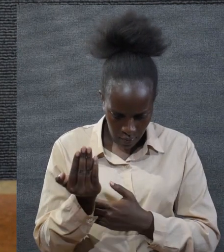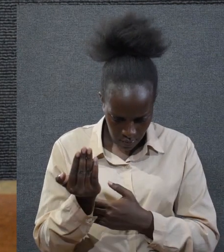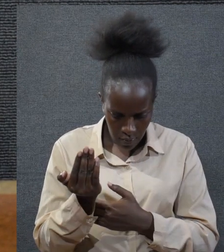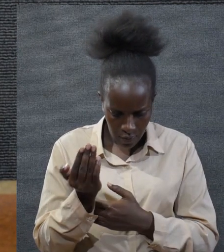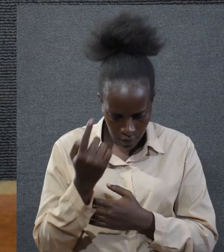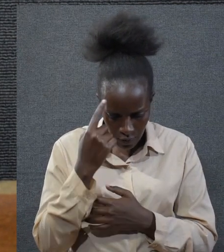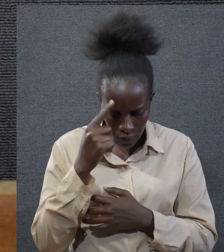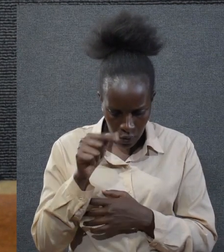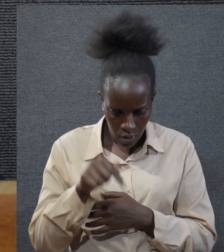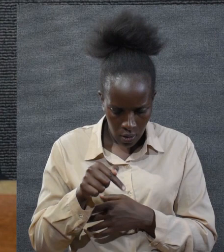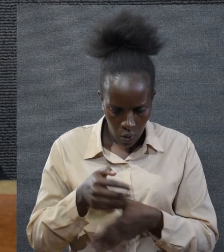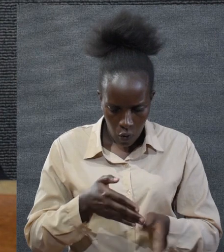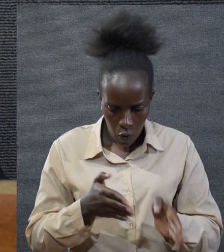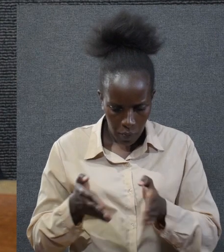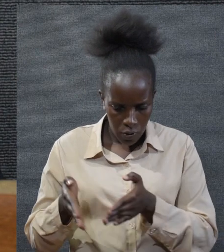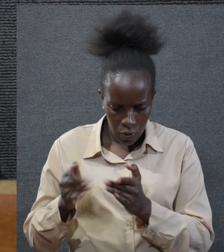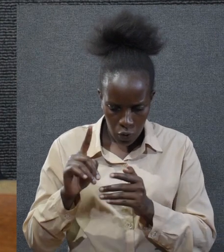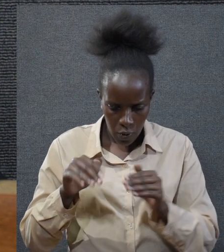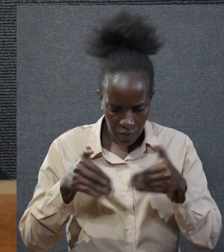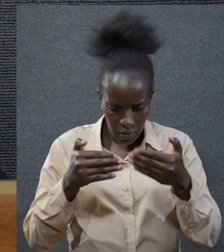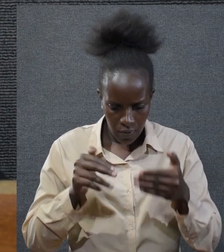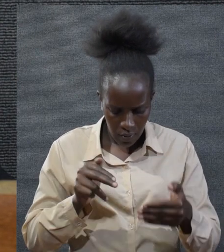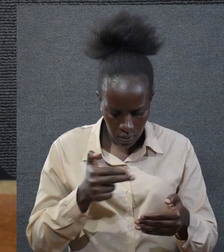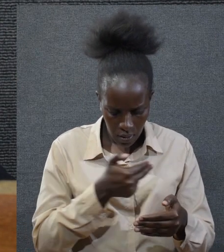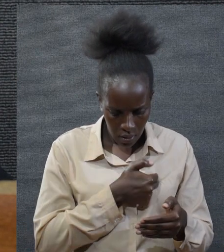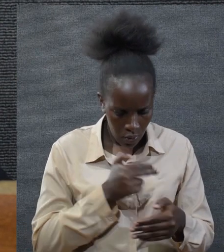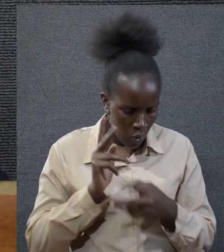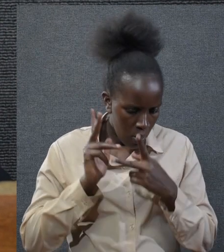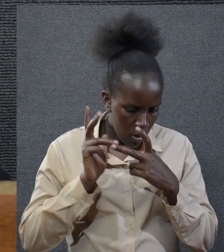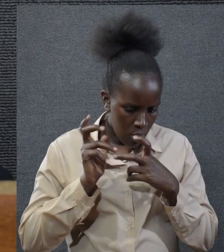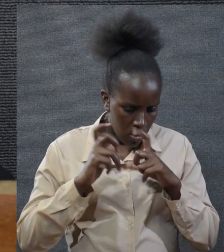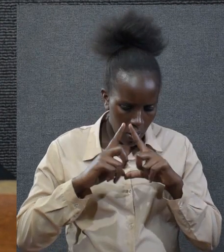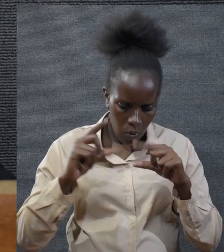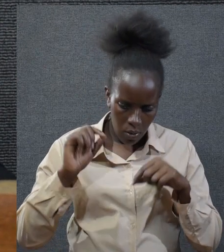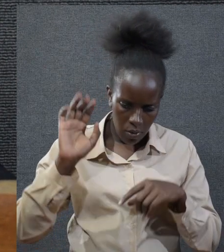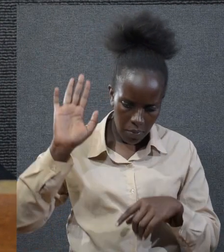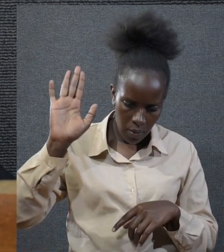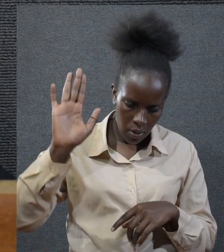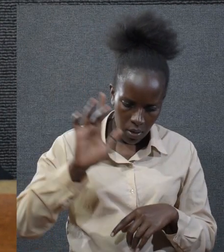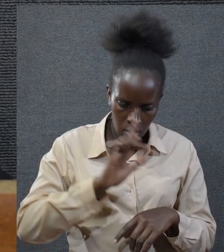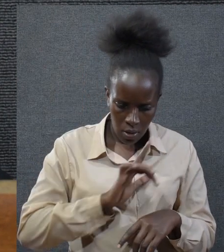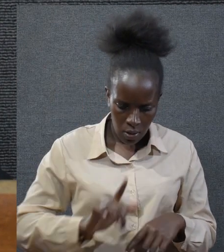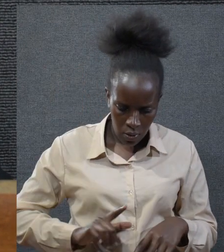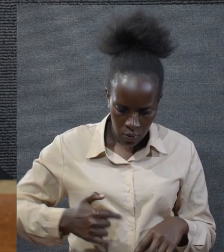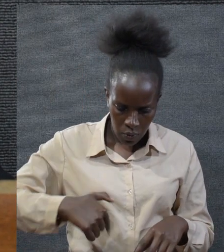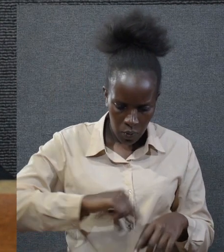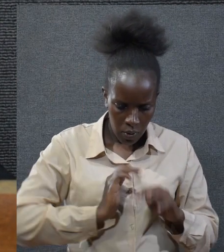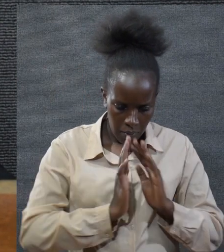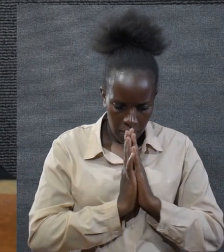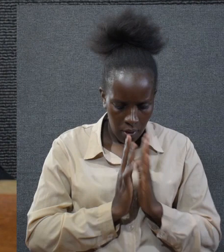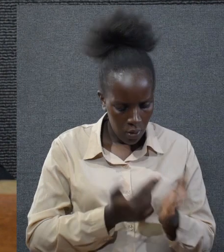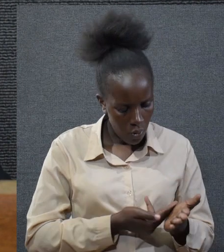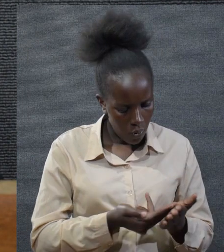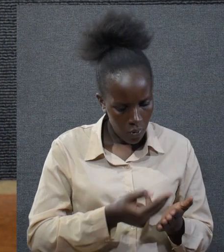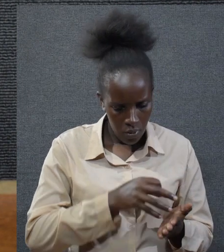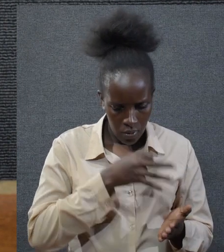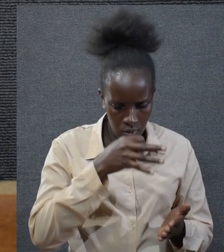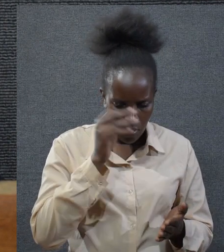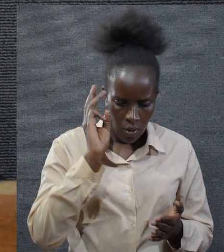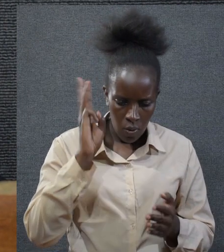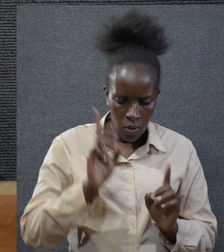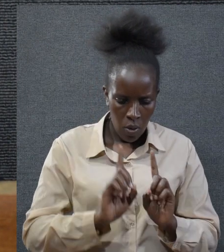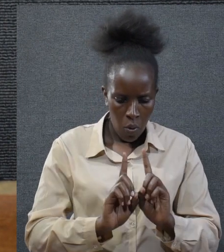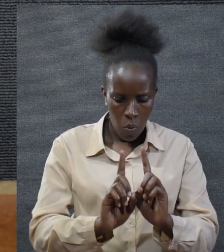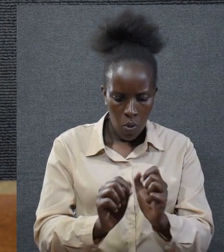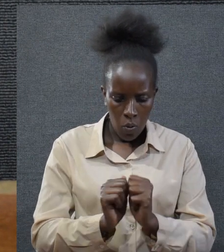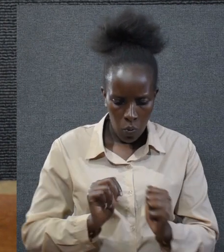want to thank you this morning for this opportunity that you have given us to hear your word. Lord, we pray that your